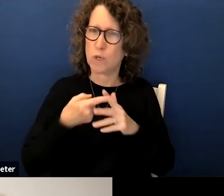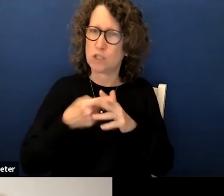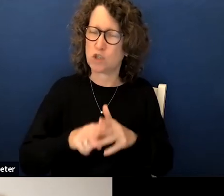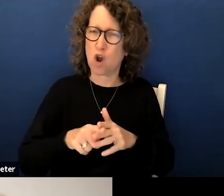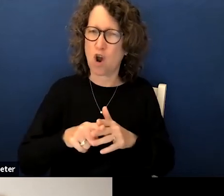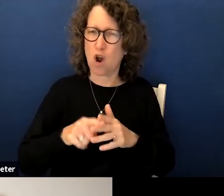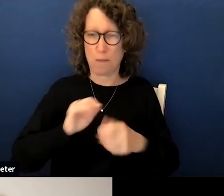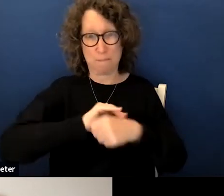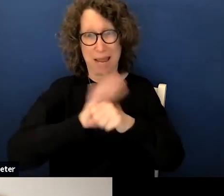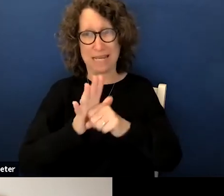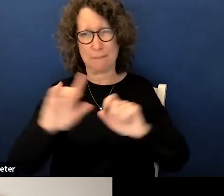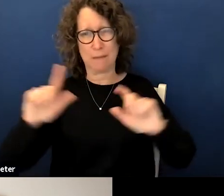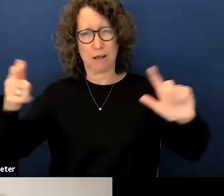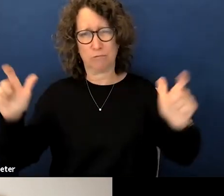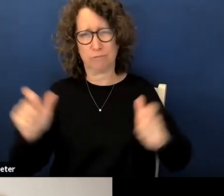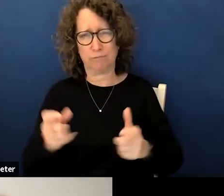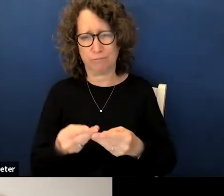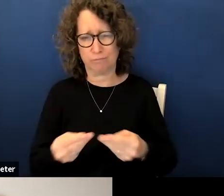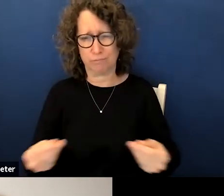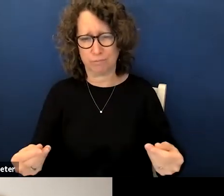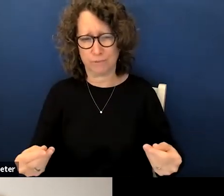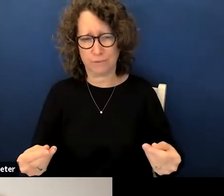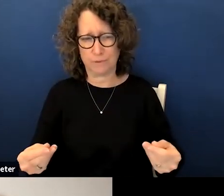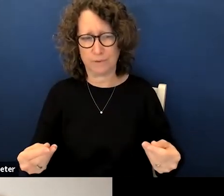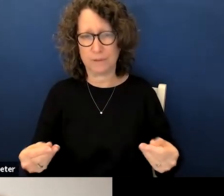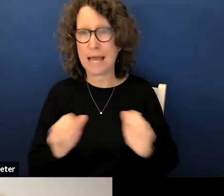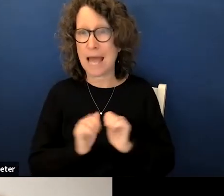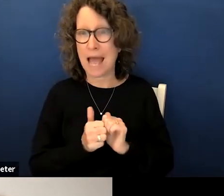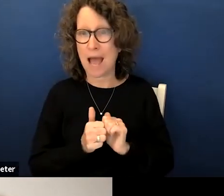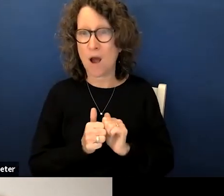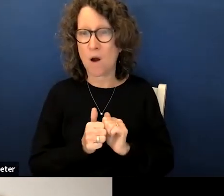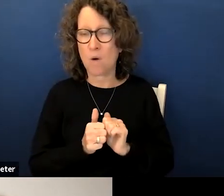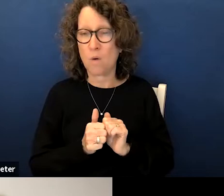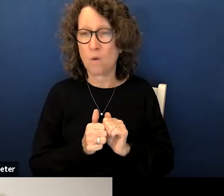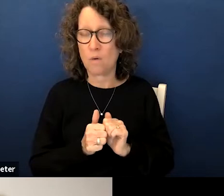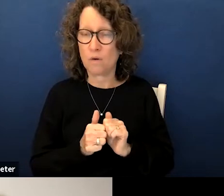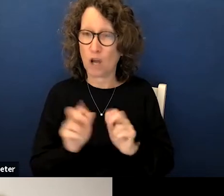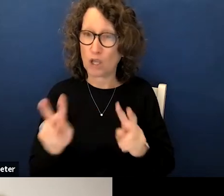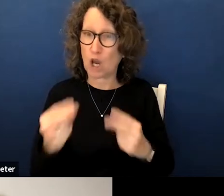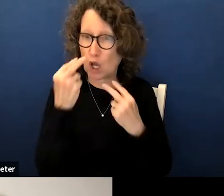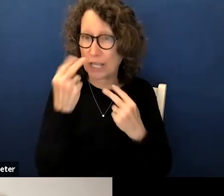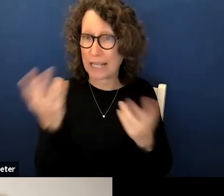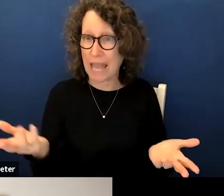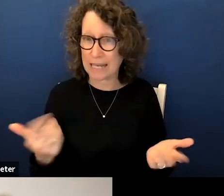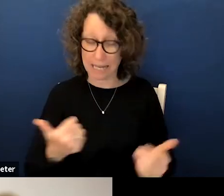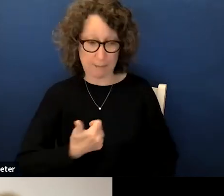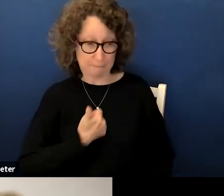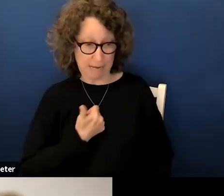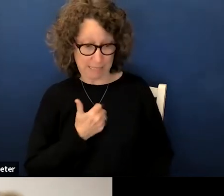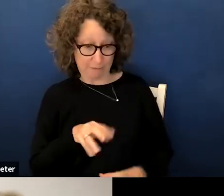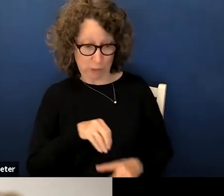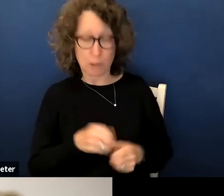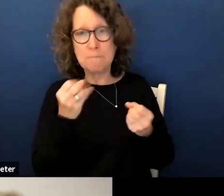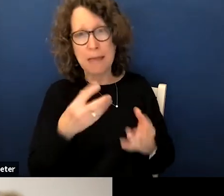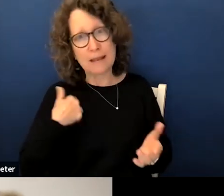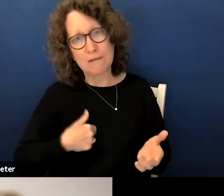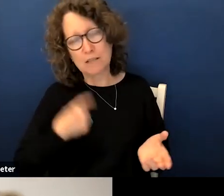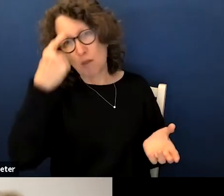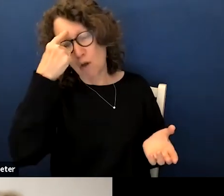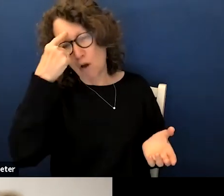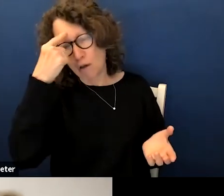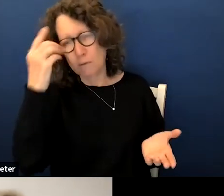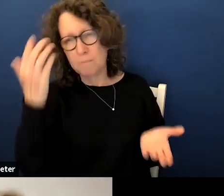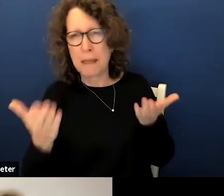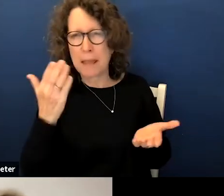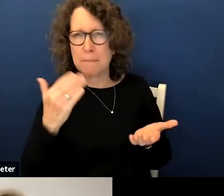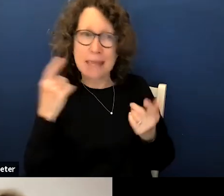down well you're looking at it I think myself included many of us thought that there would